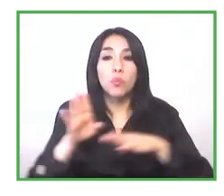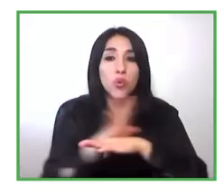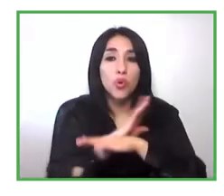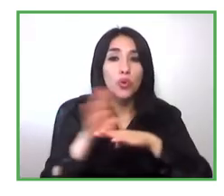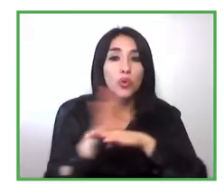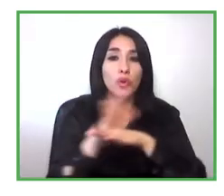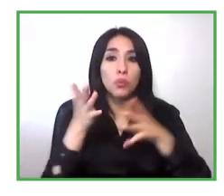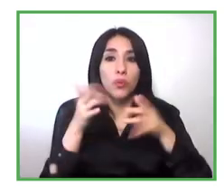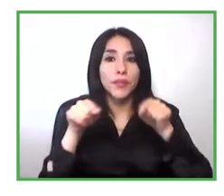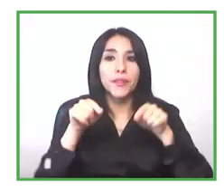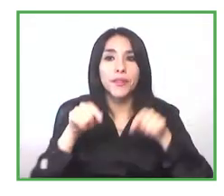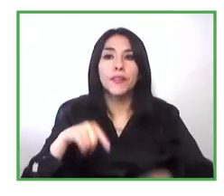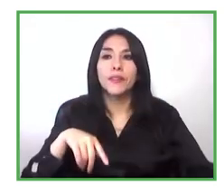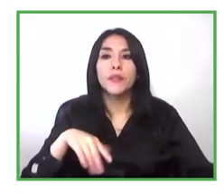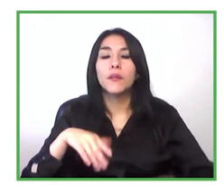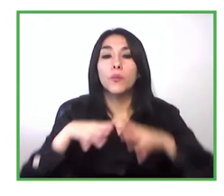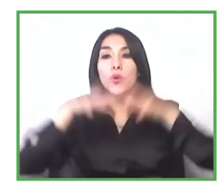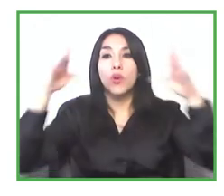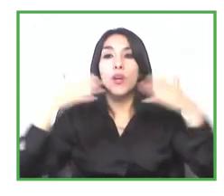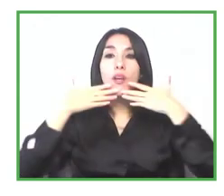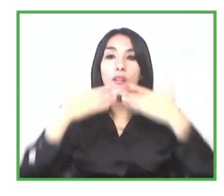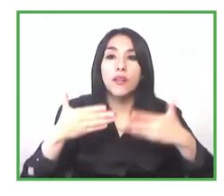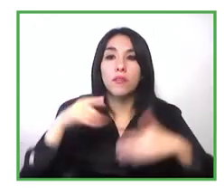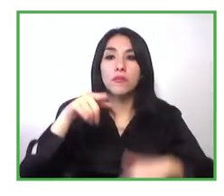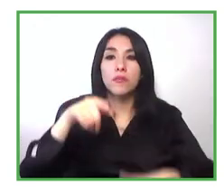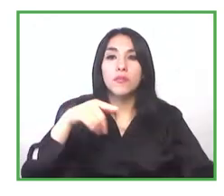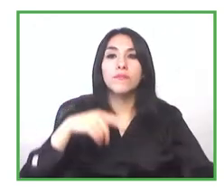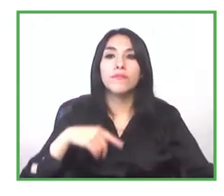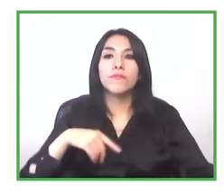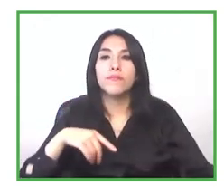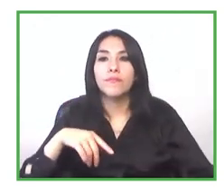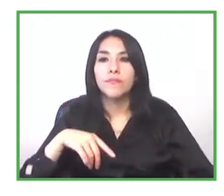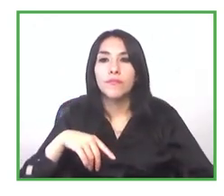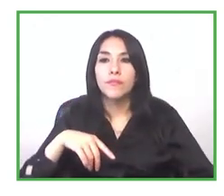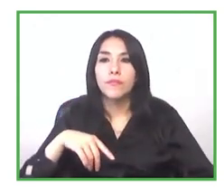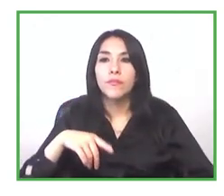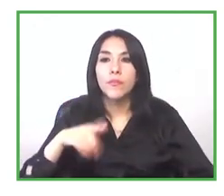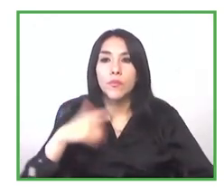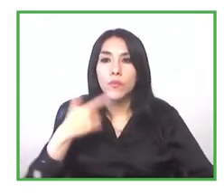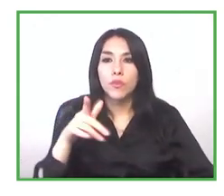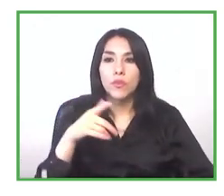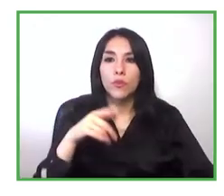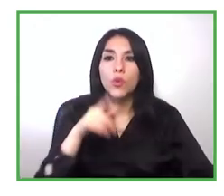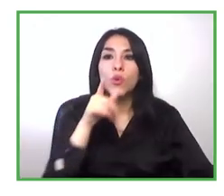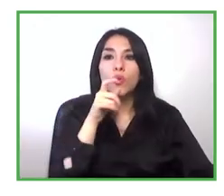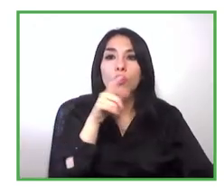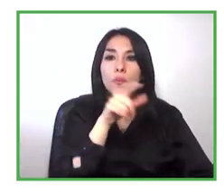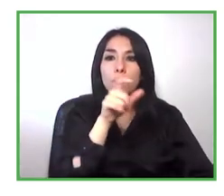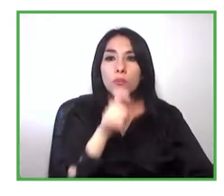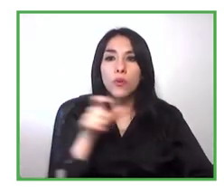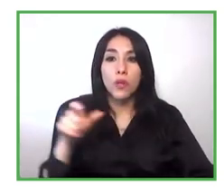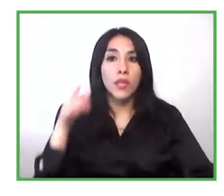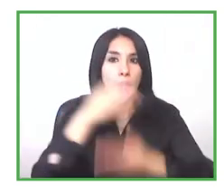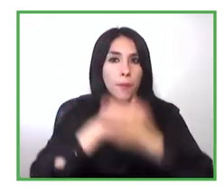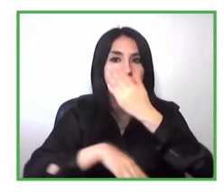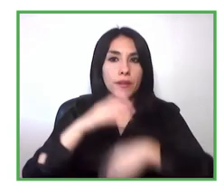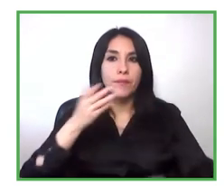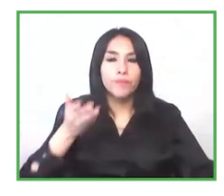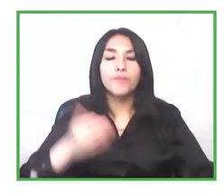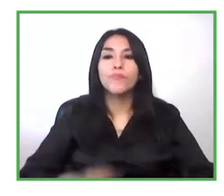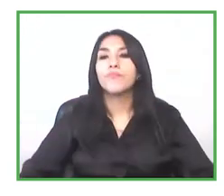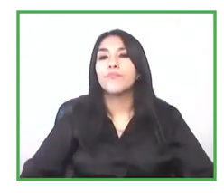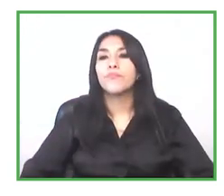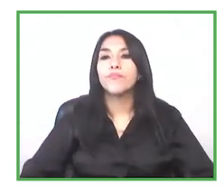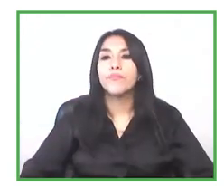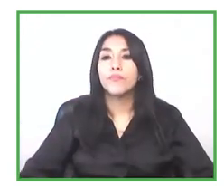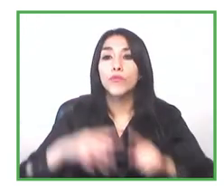thank you juan because initiatives like yours put entrepreneurship in the radar and involve include people with